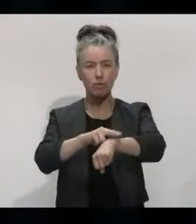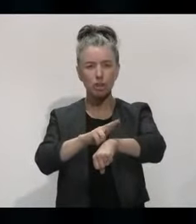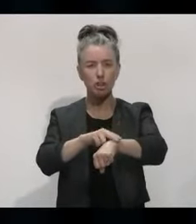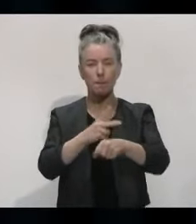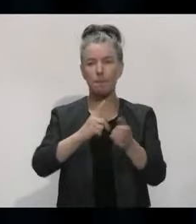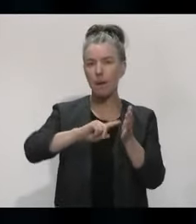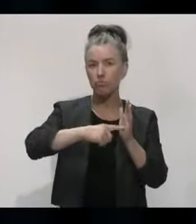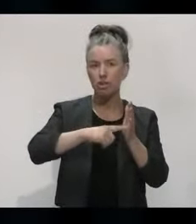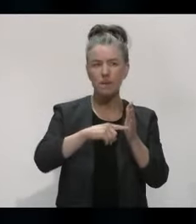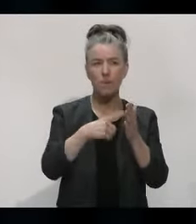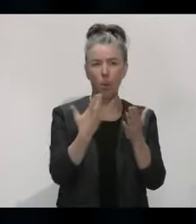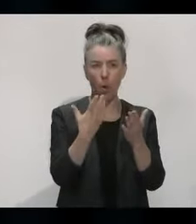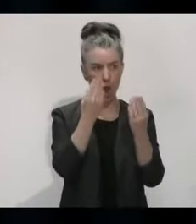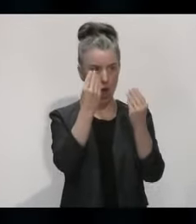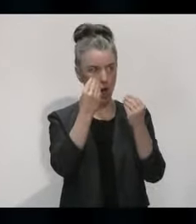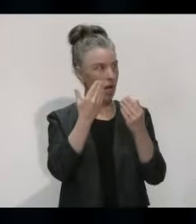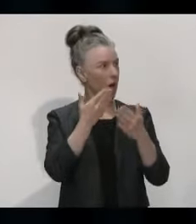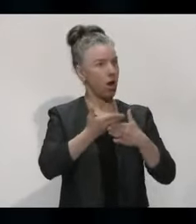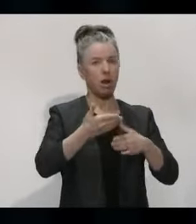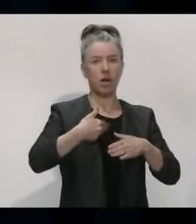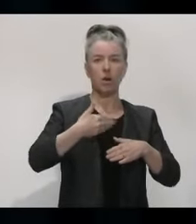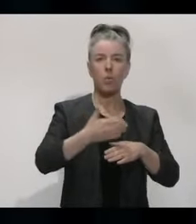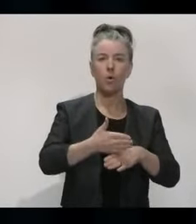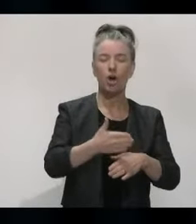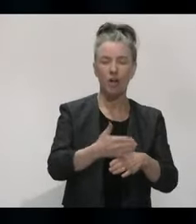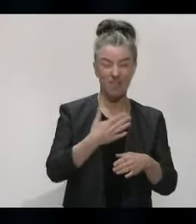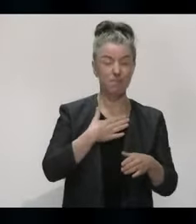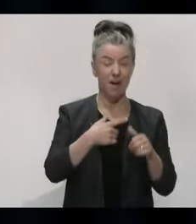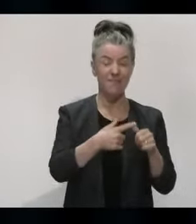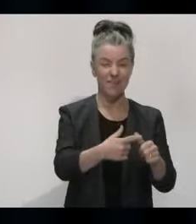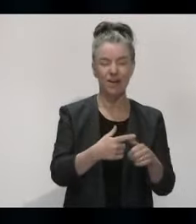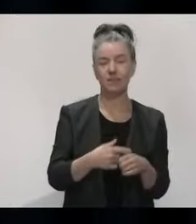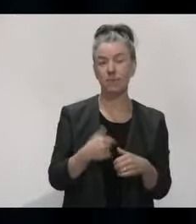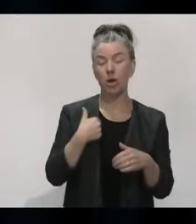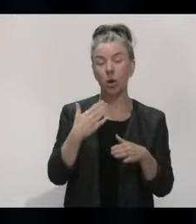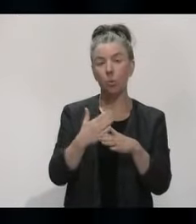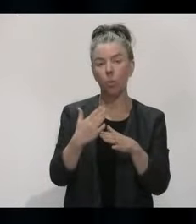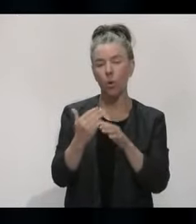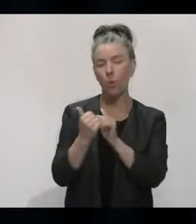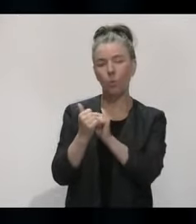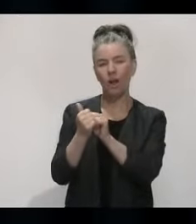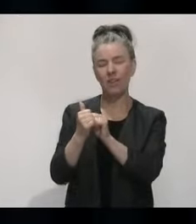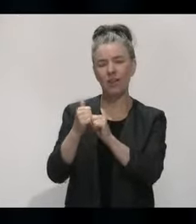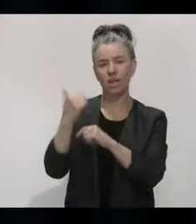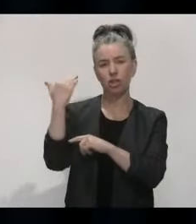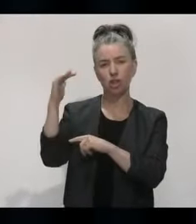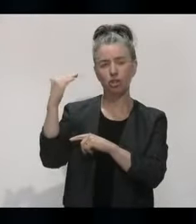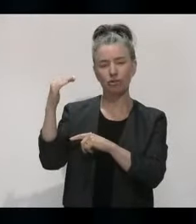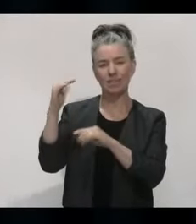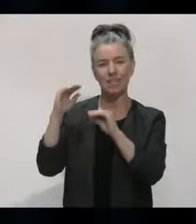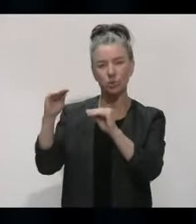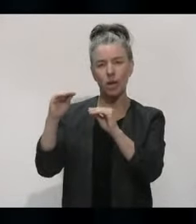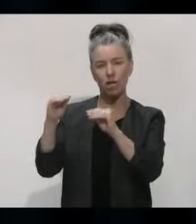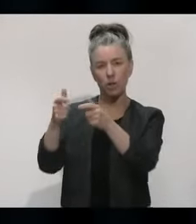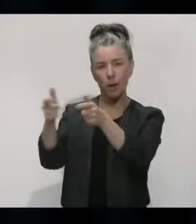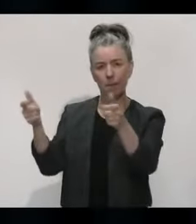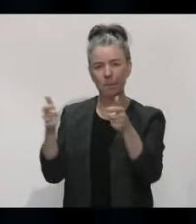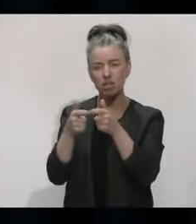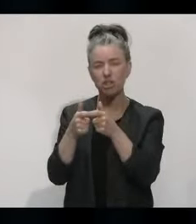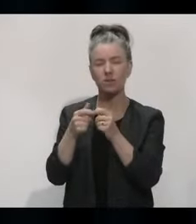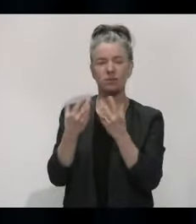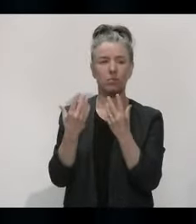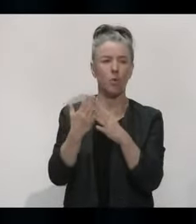on-job training. That would be my advice. We're working very closely with the Tertiary Education Commission, with industry training